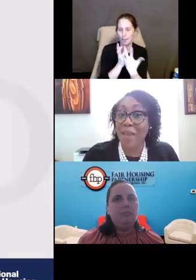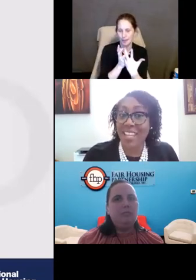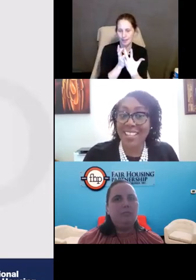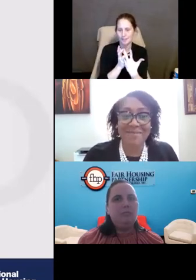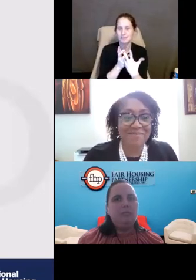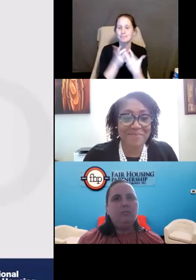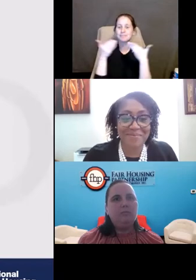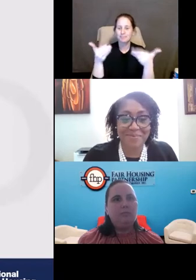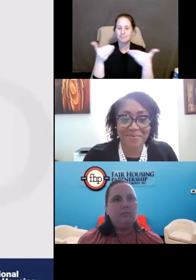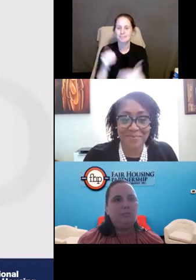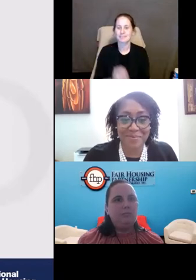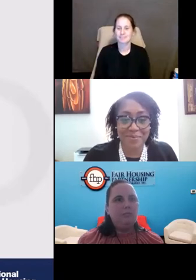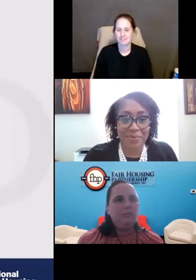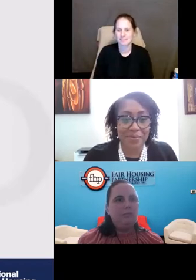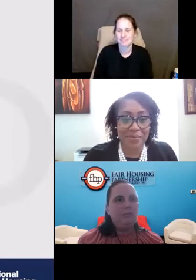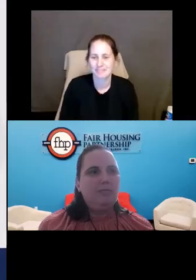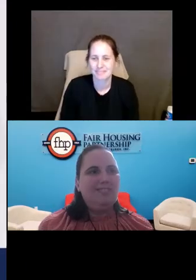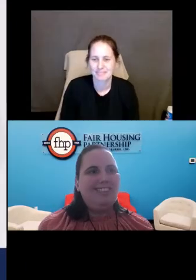Megan?